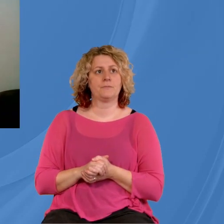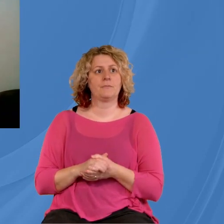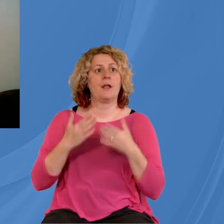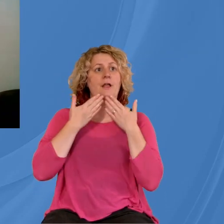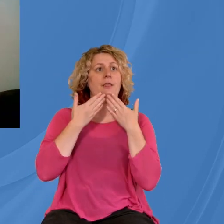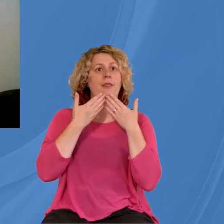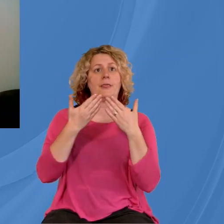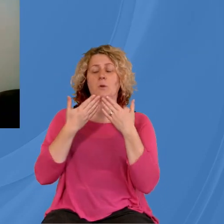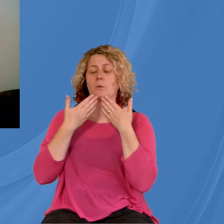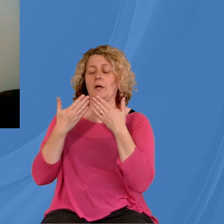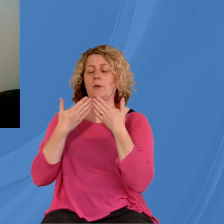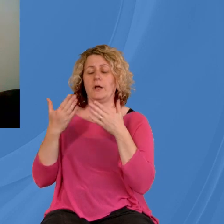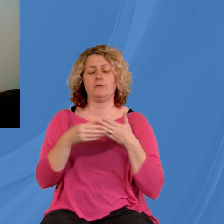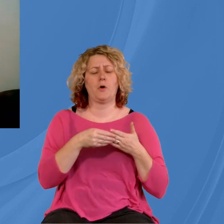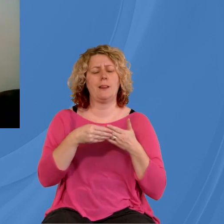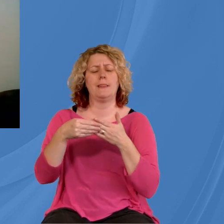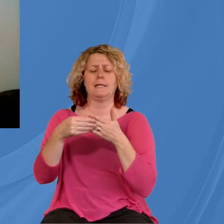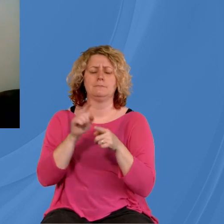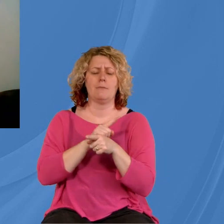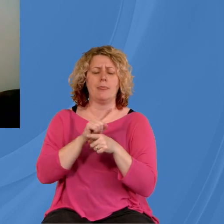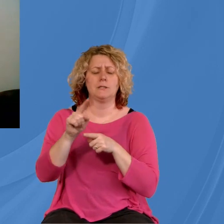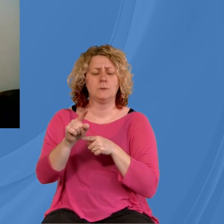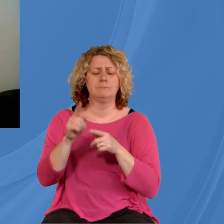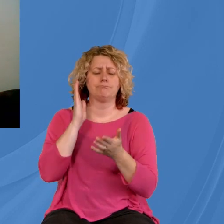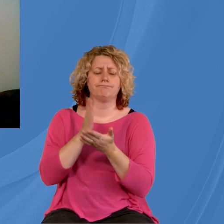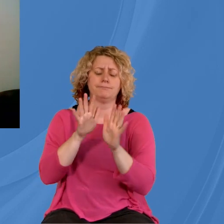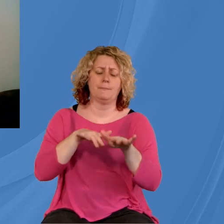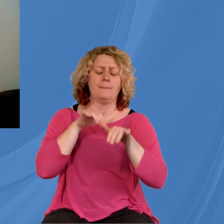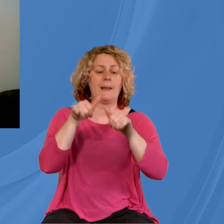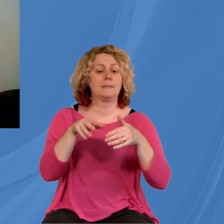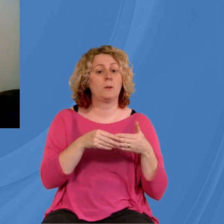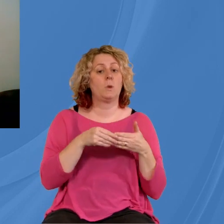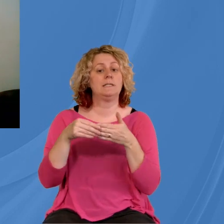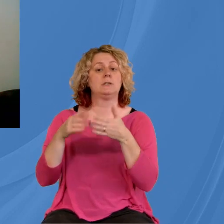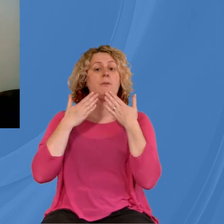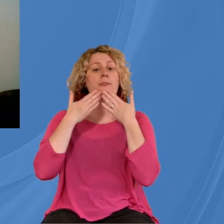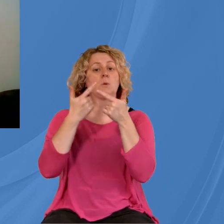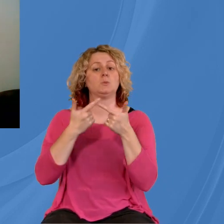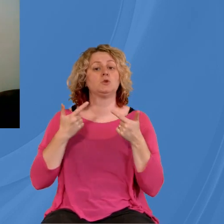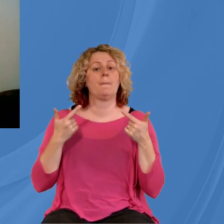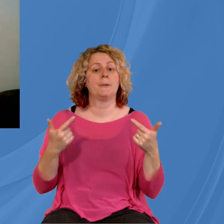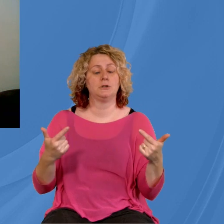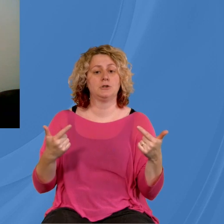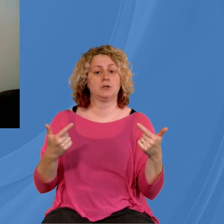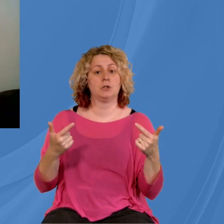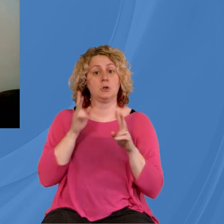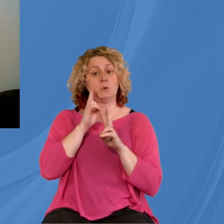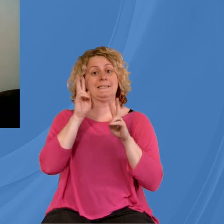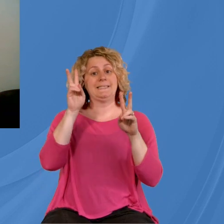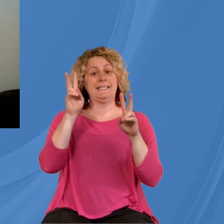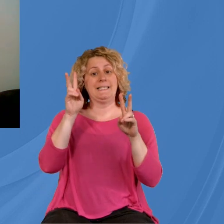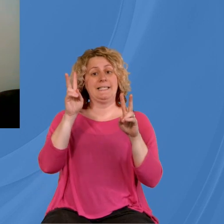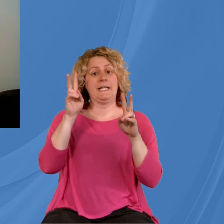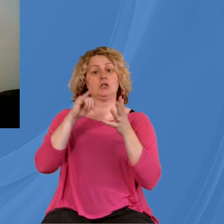and Anna. And thank you for leading us so well this week. We've been really blessed by your leadership. So thank you so much. And as you can see, I'm joined by